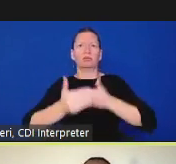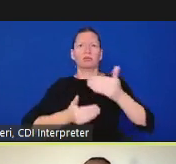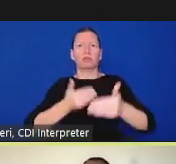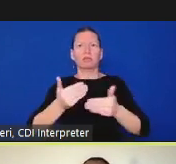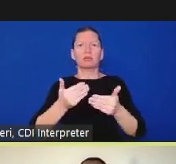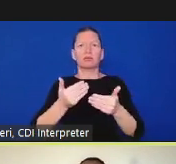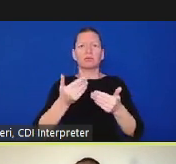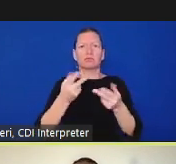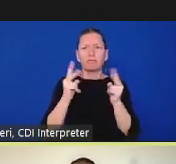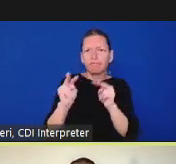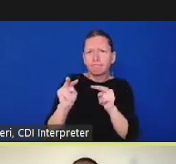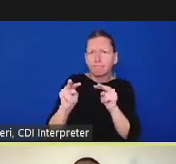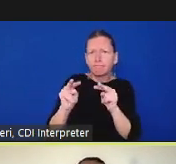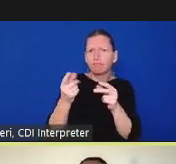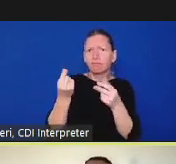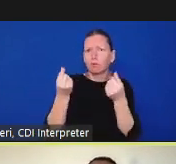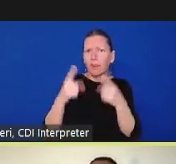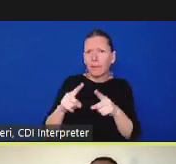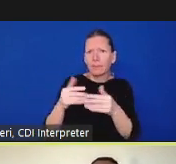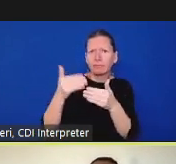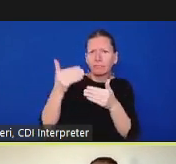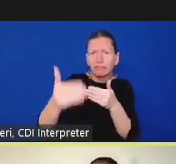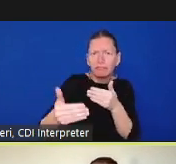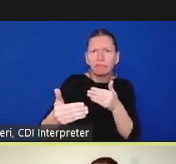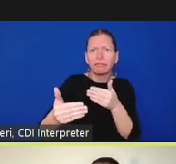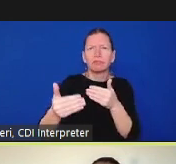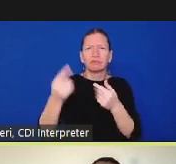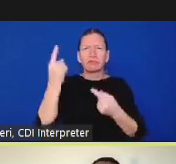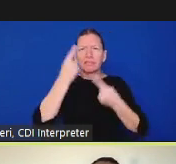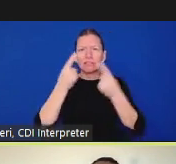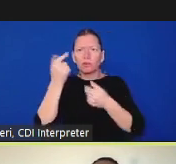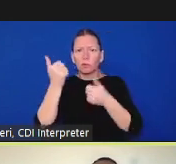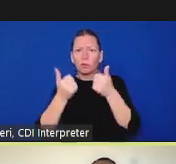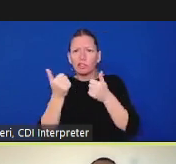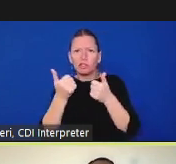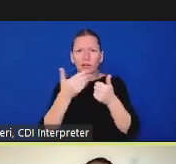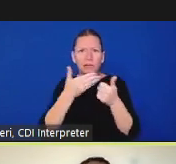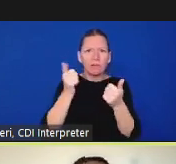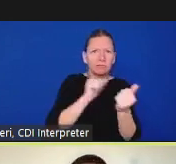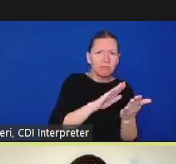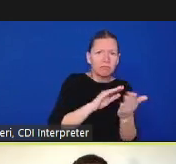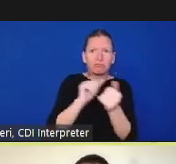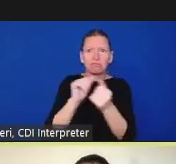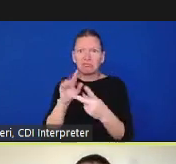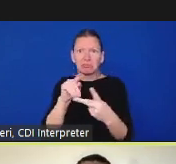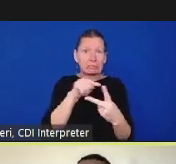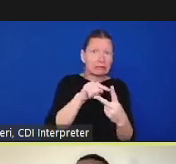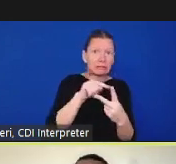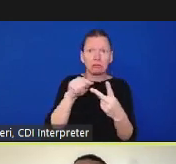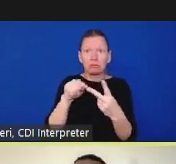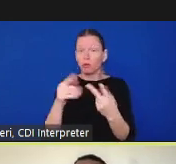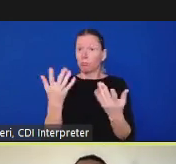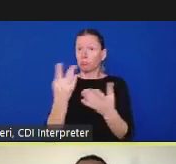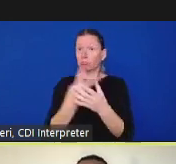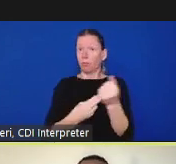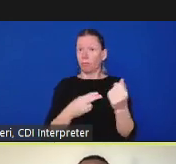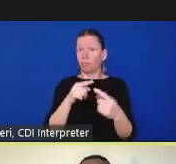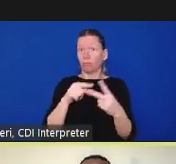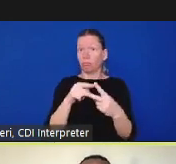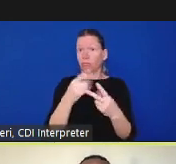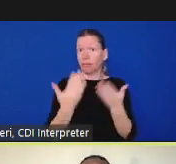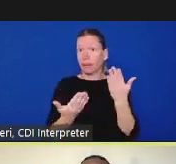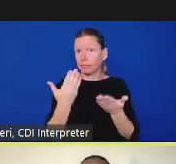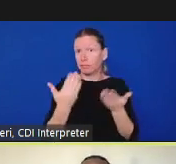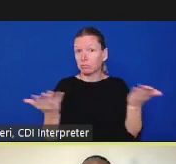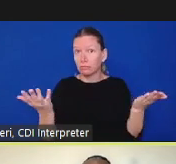model is it one is it the other is it a combination of both so there's a lot to think about i'm going to move ahead because i'm watching